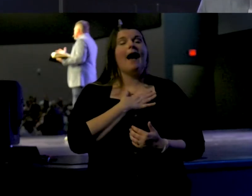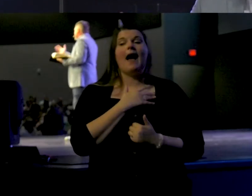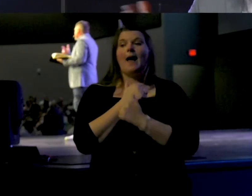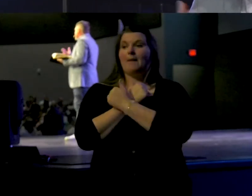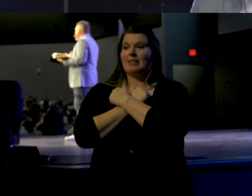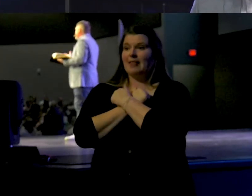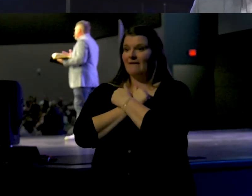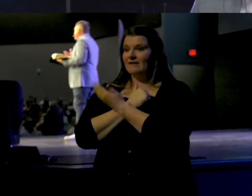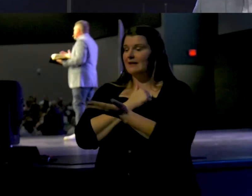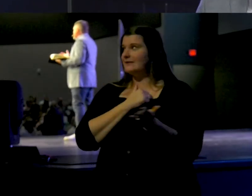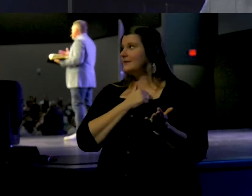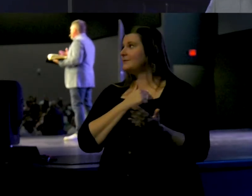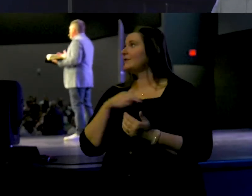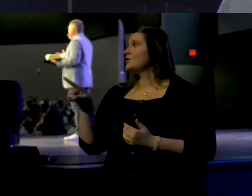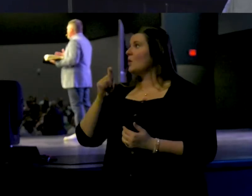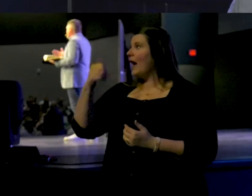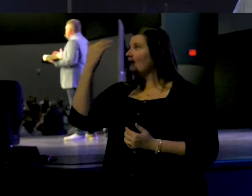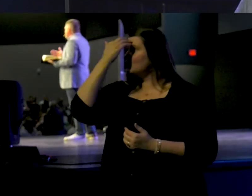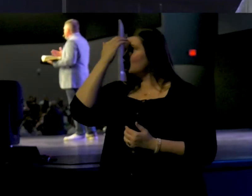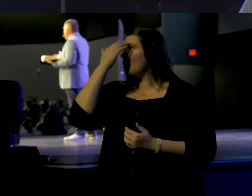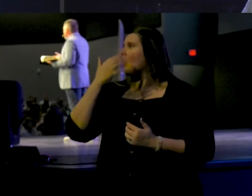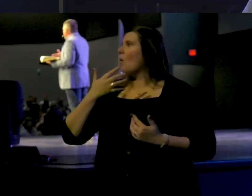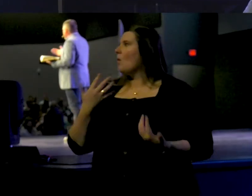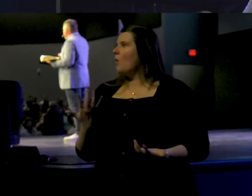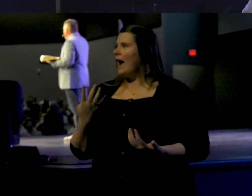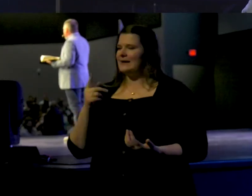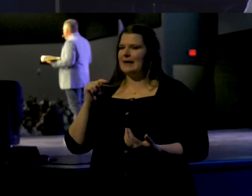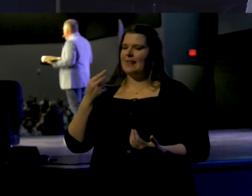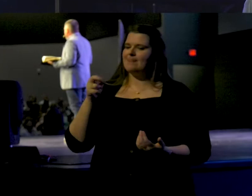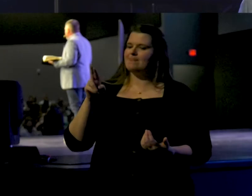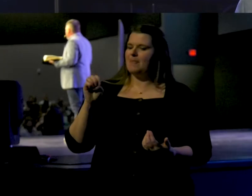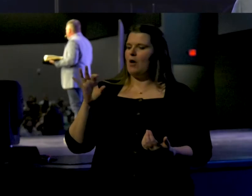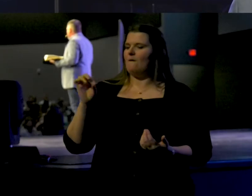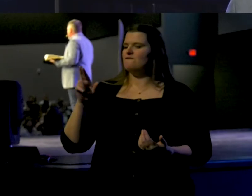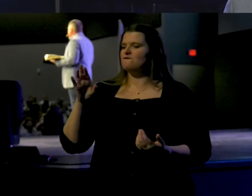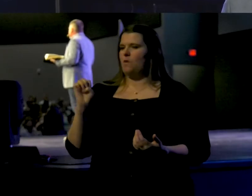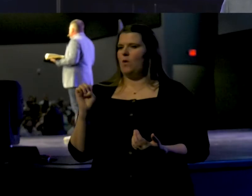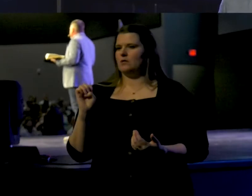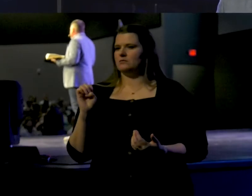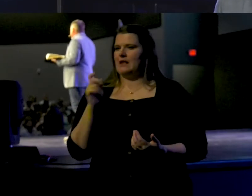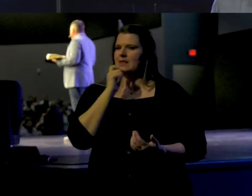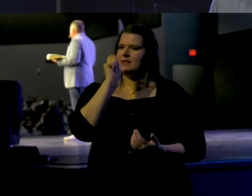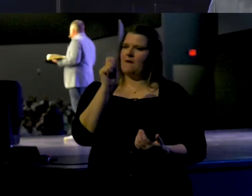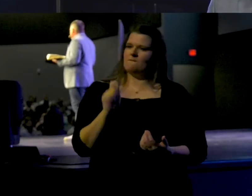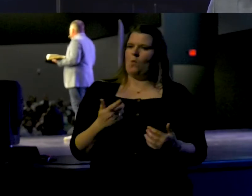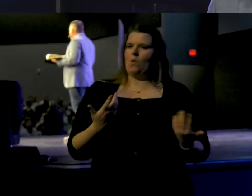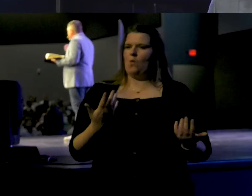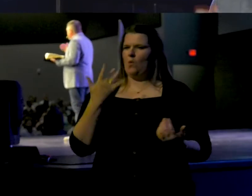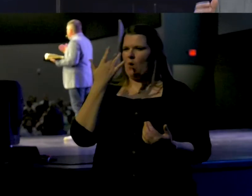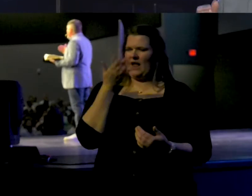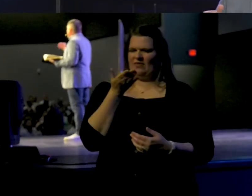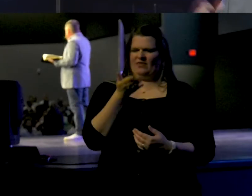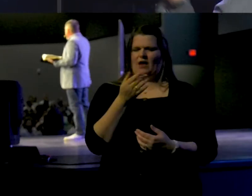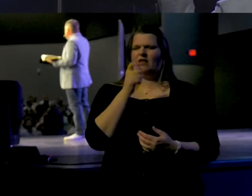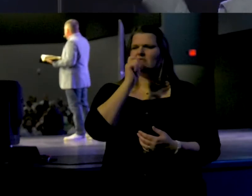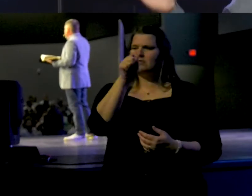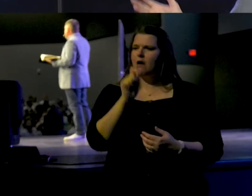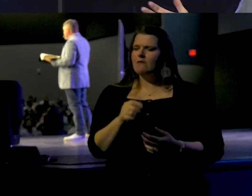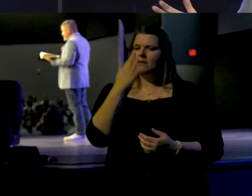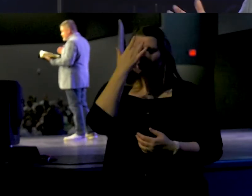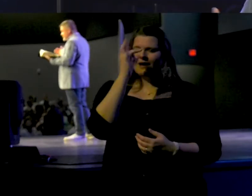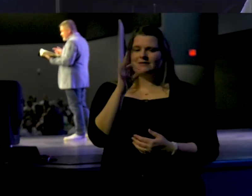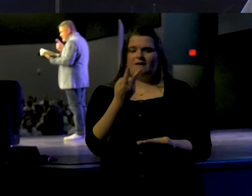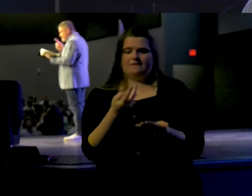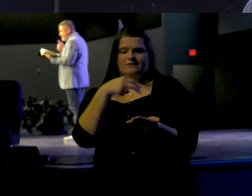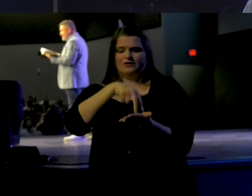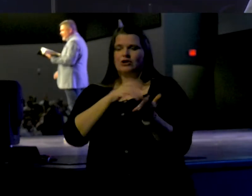Now, you know when you study your Bible, you have to know what is the therefore there for? Why is it there? Therefore, because of